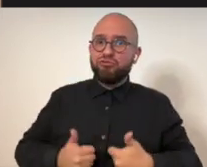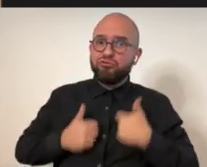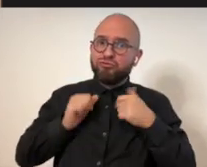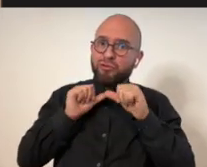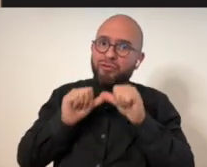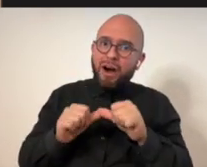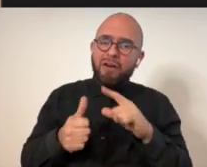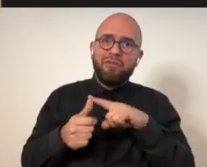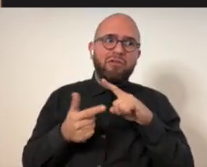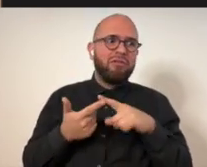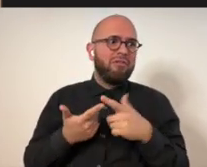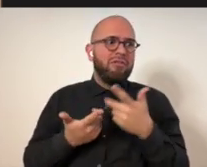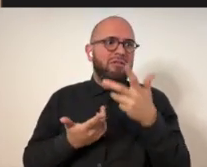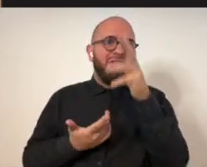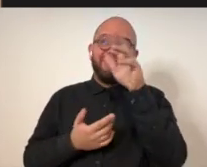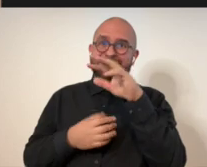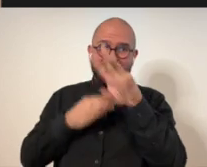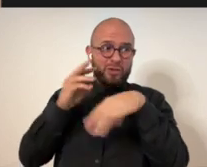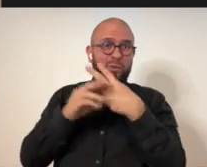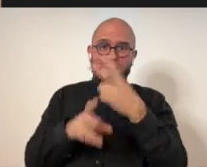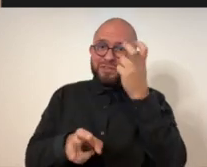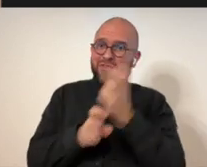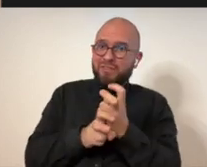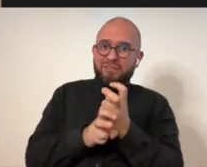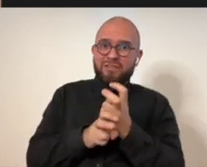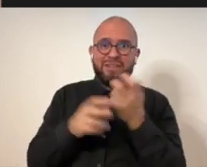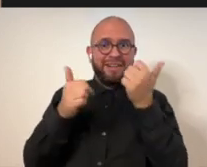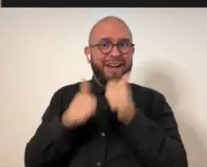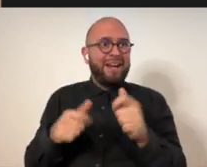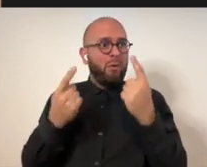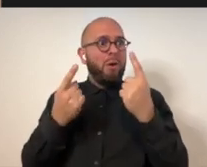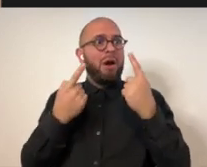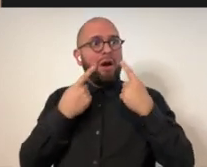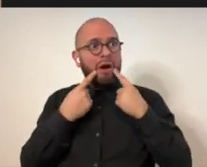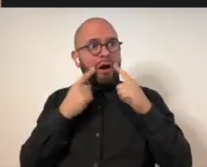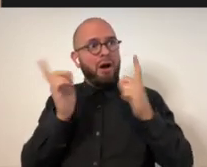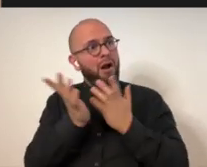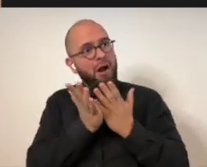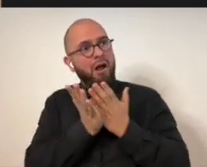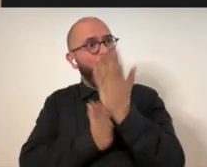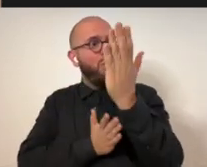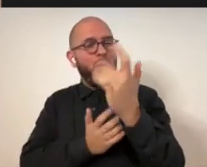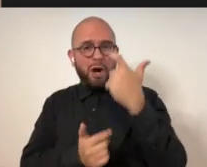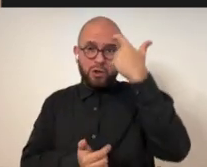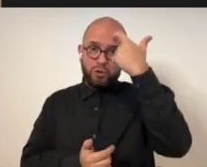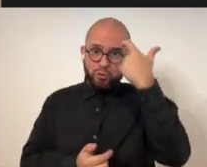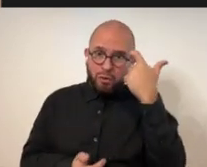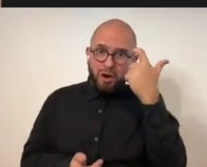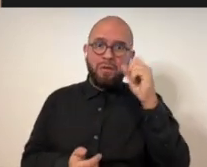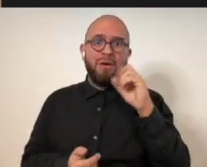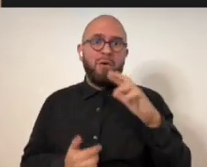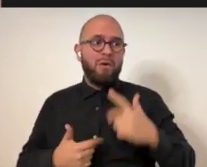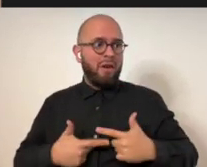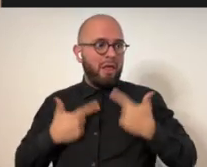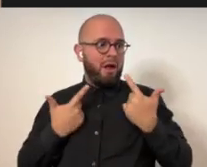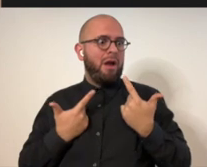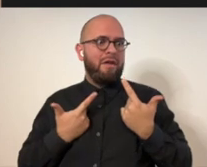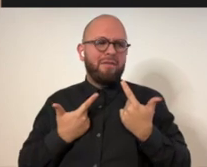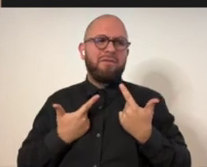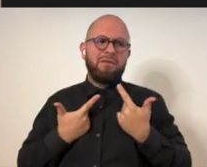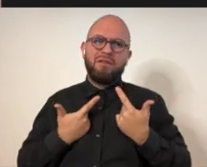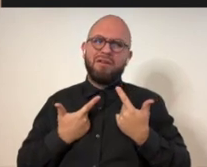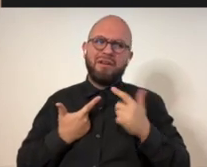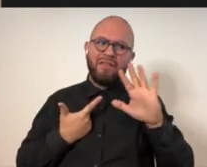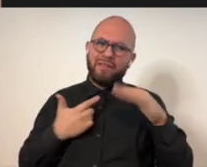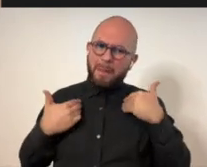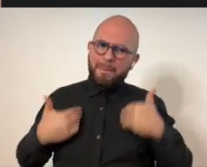they are, they're signs of survival. You know, it's a hard world and anybody who makes it through